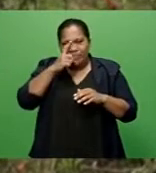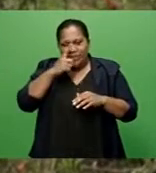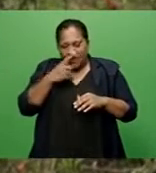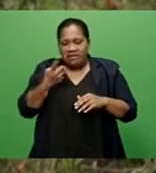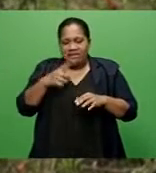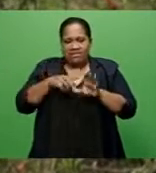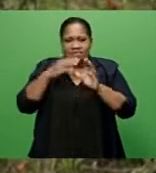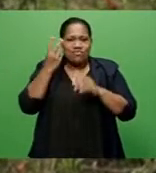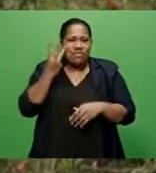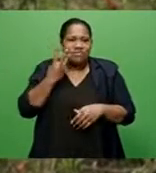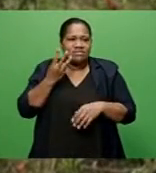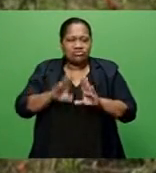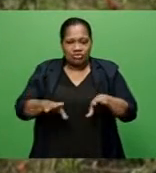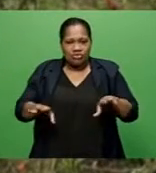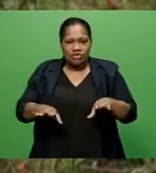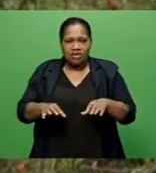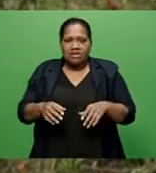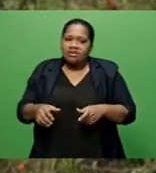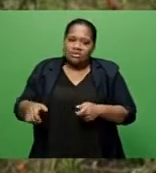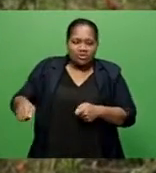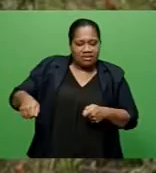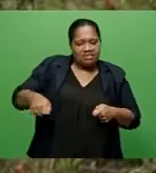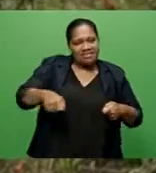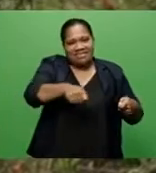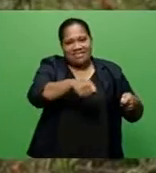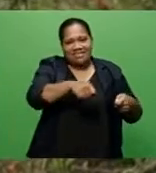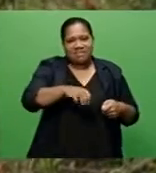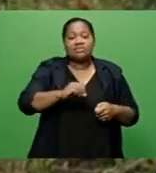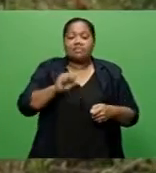that first responders came to our rescue in the afternoon.